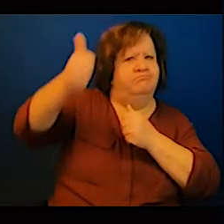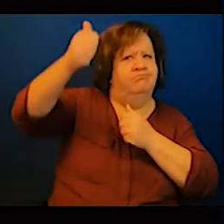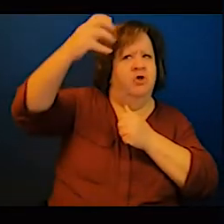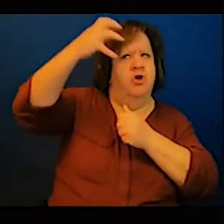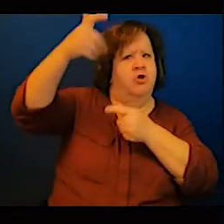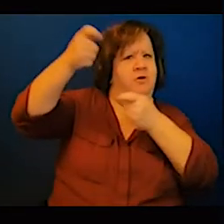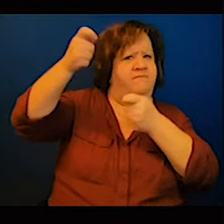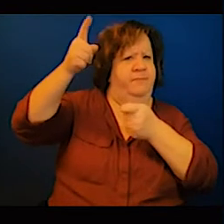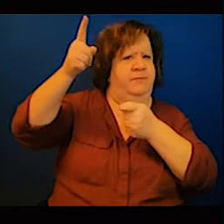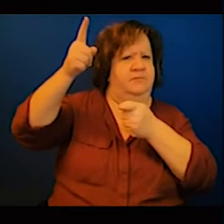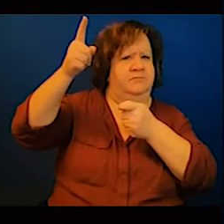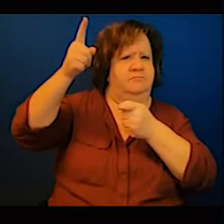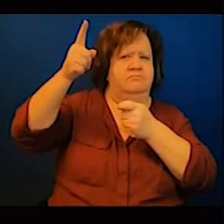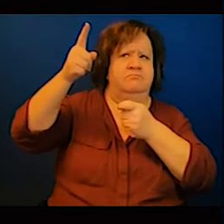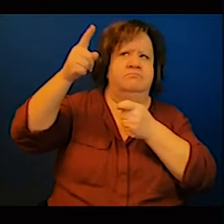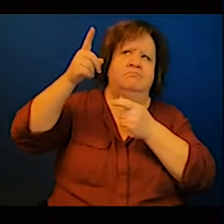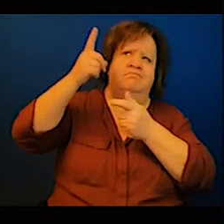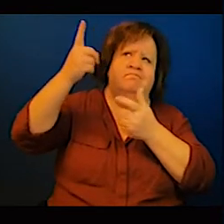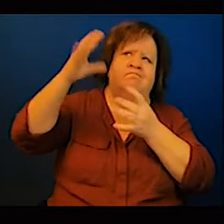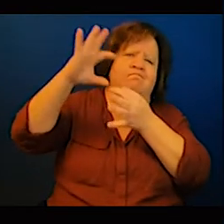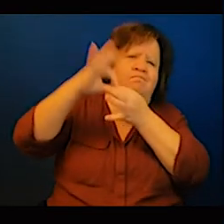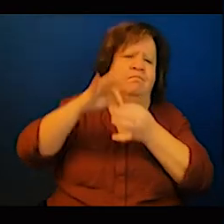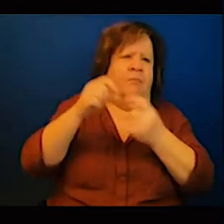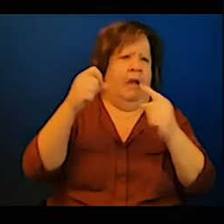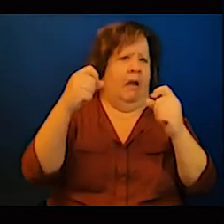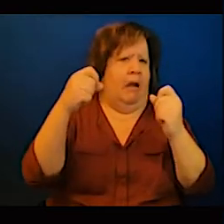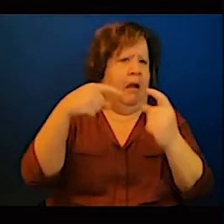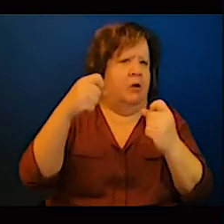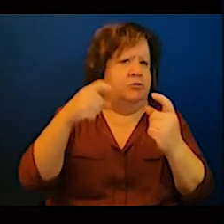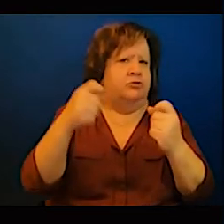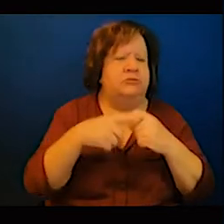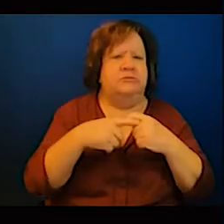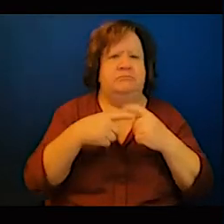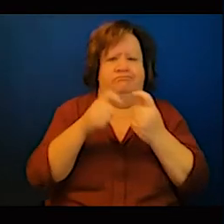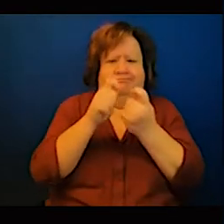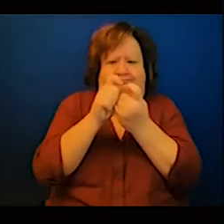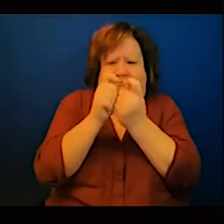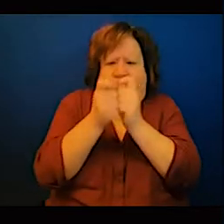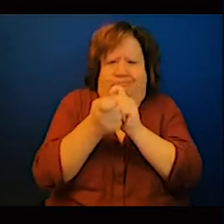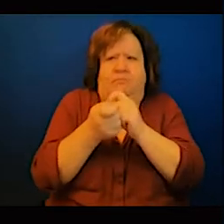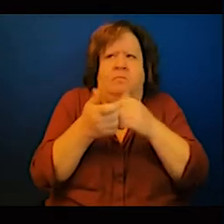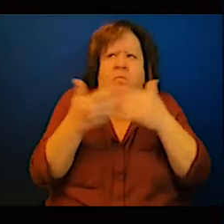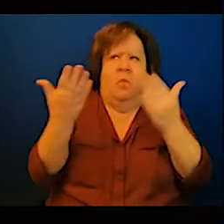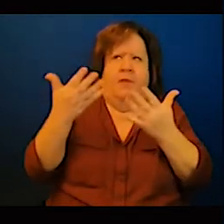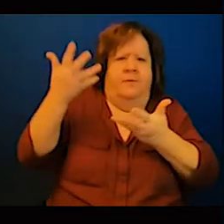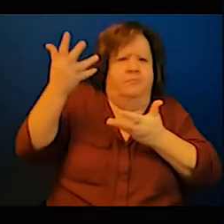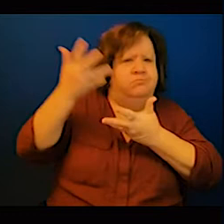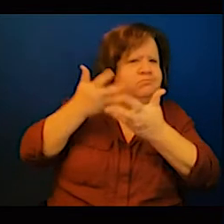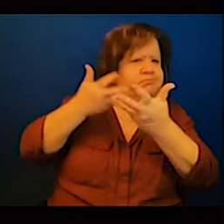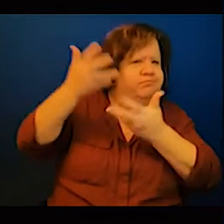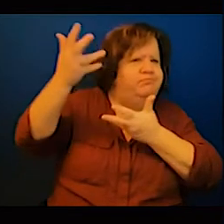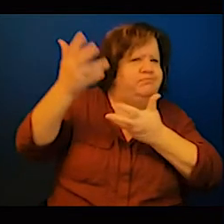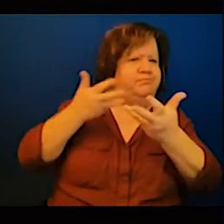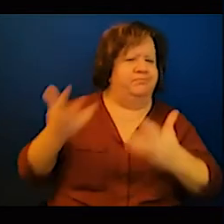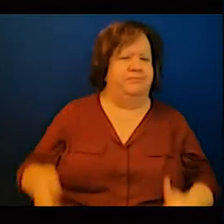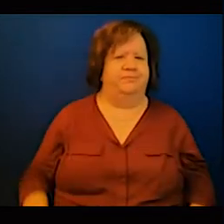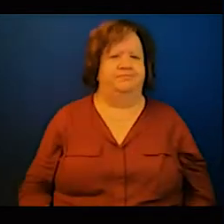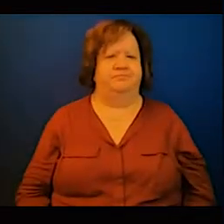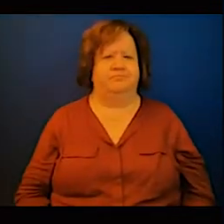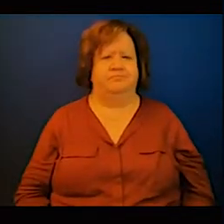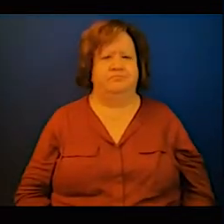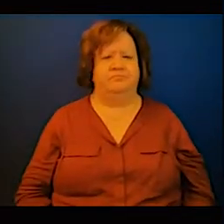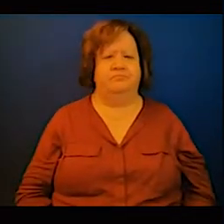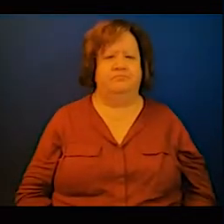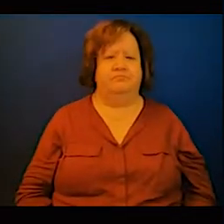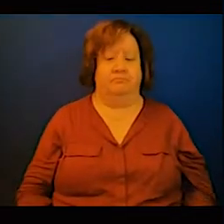You find that currently, Lesotho, small as is, with a population of only 2 million, is planning installation of